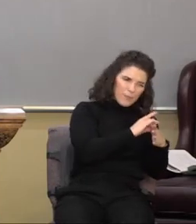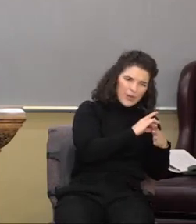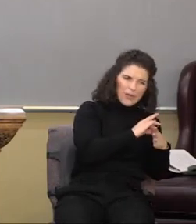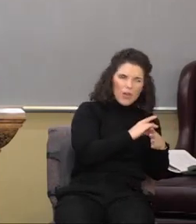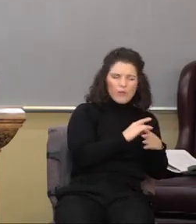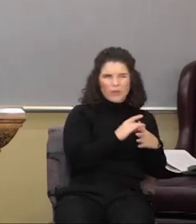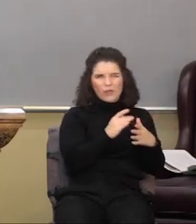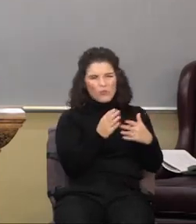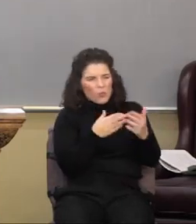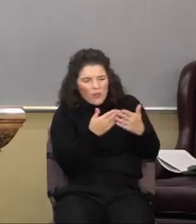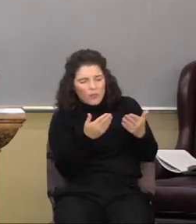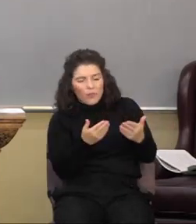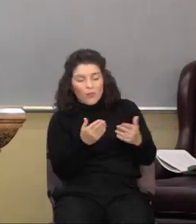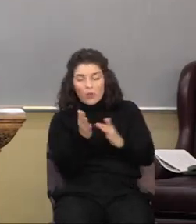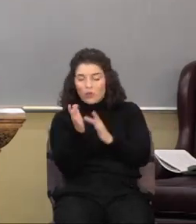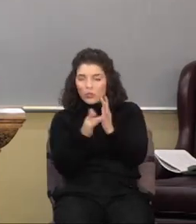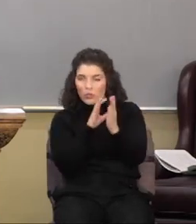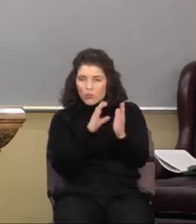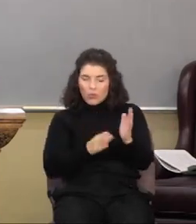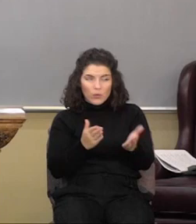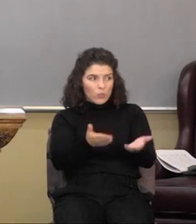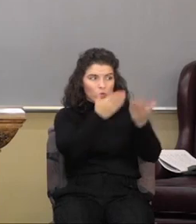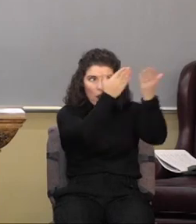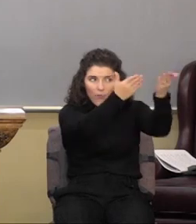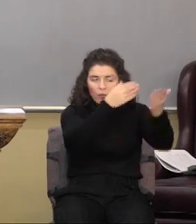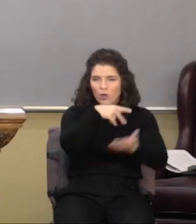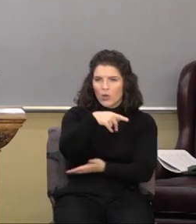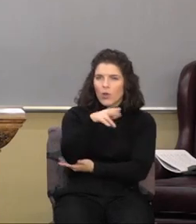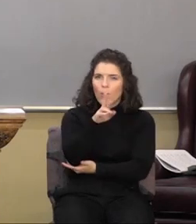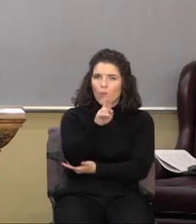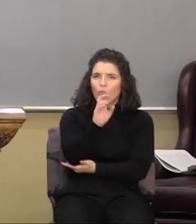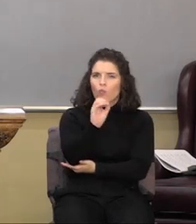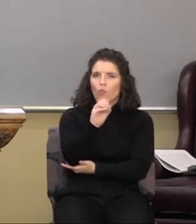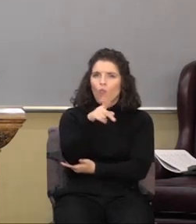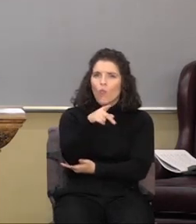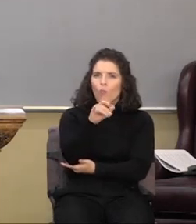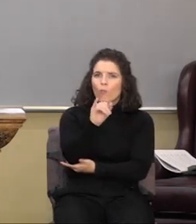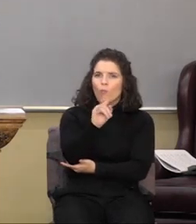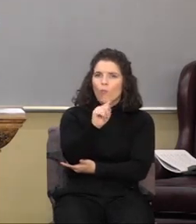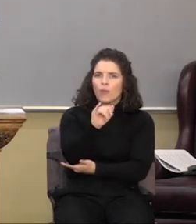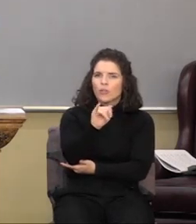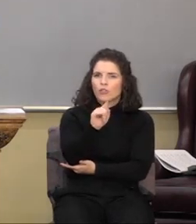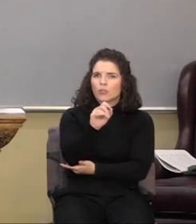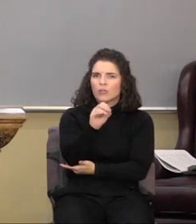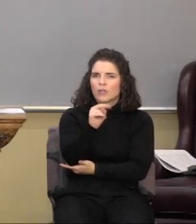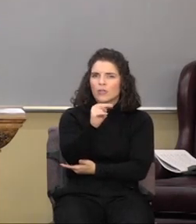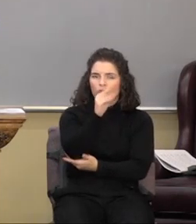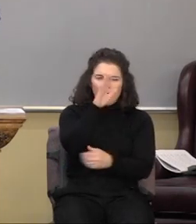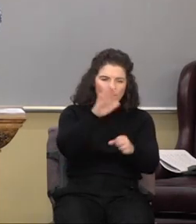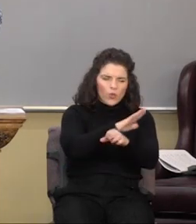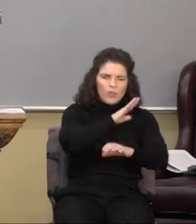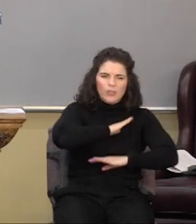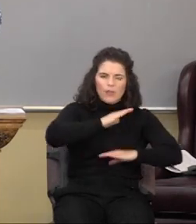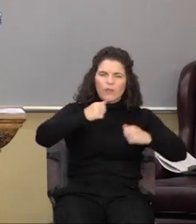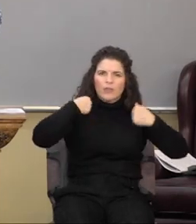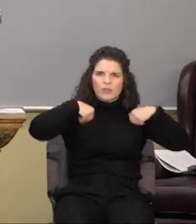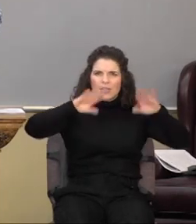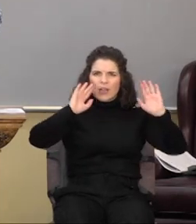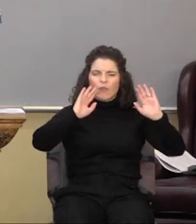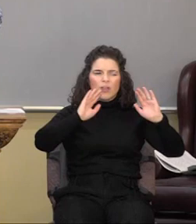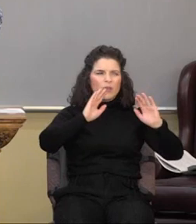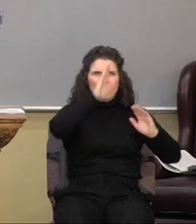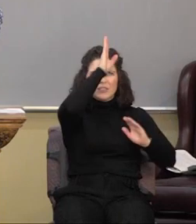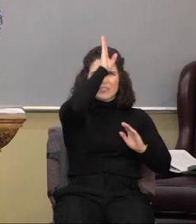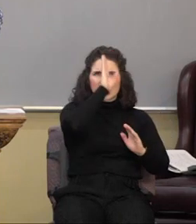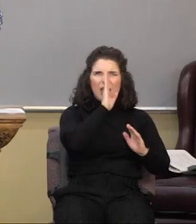Jesus was an offering. He was the propitiation. He was God's offering, the Lamb of